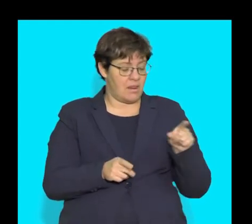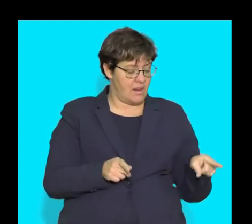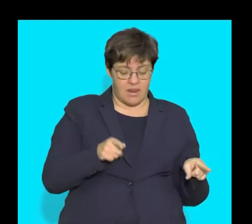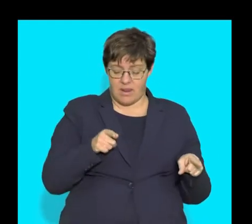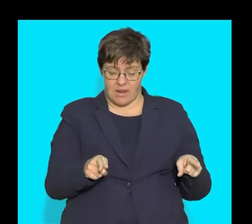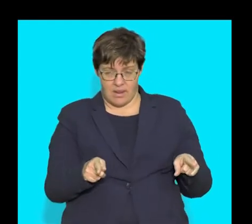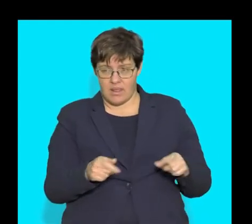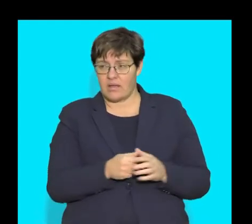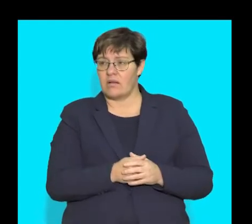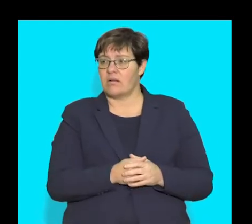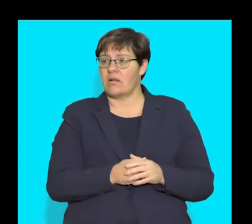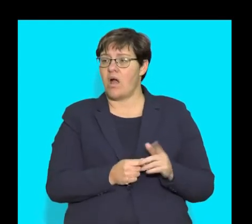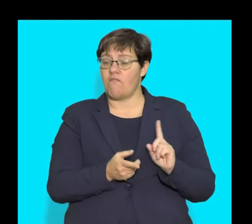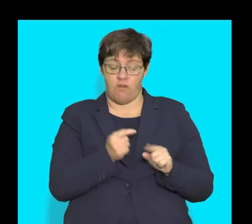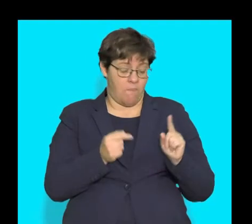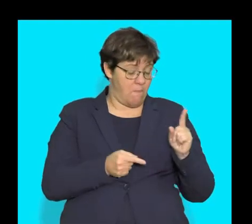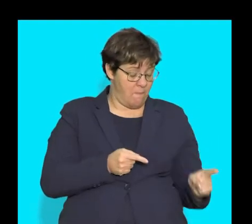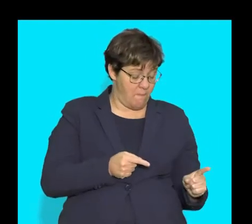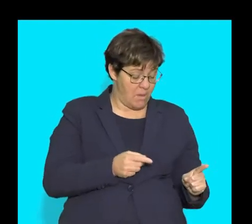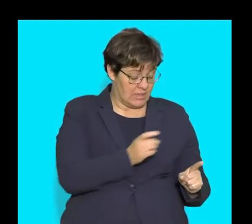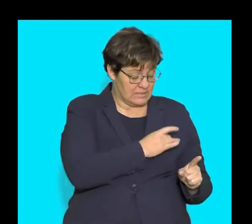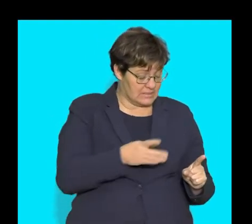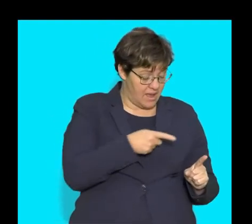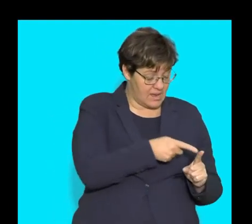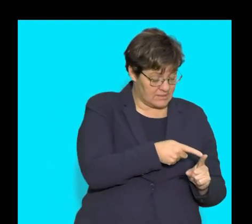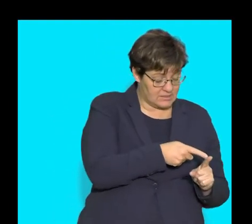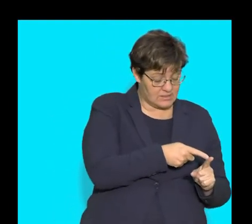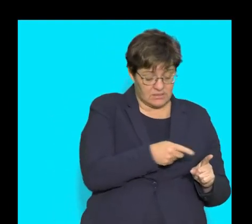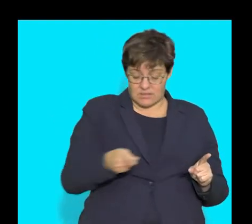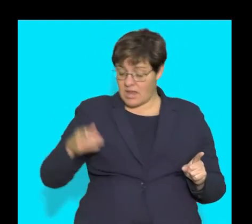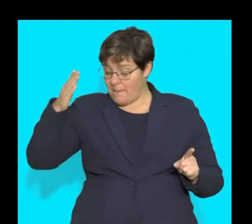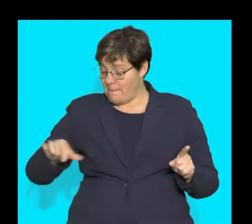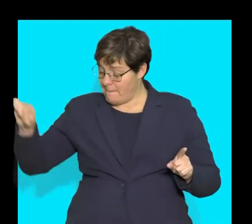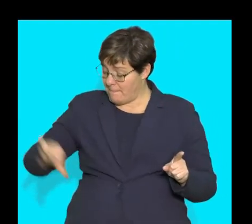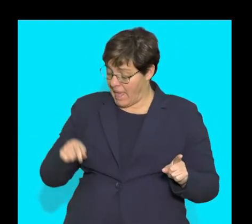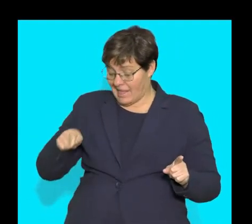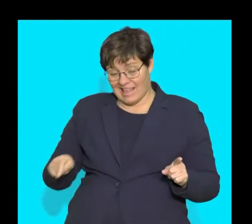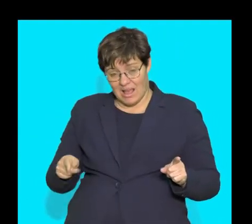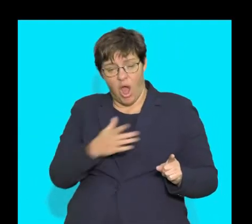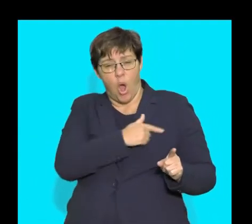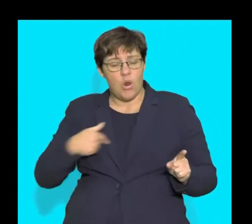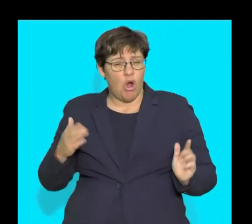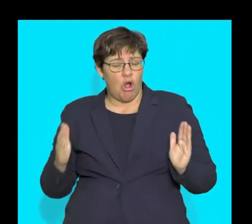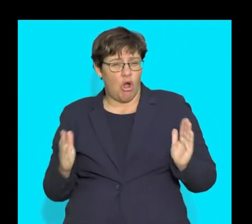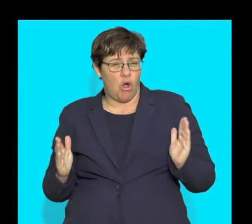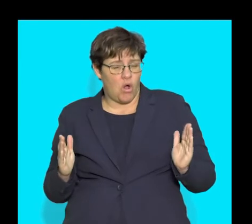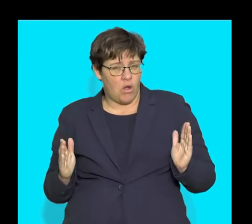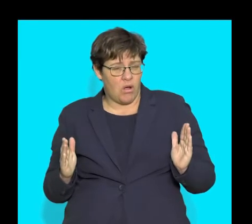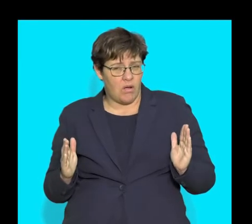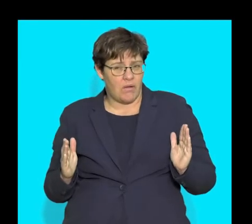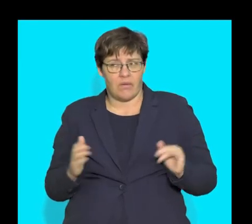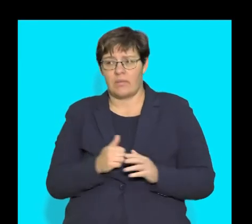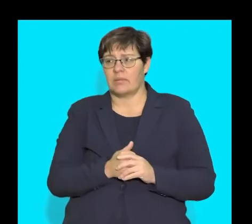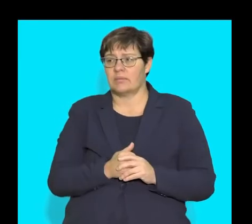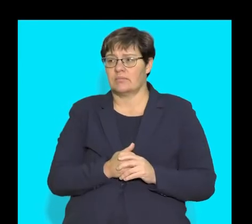in the healthy person, how long does it take for the glucose levels to return to the normal when